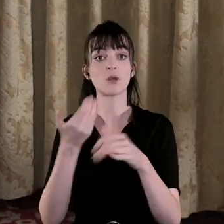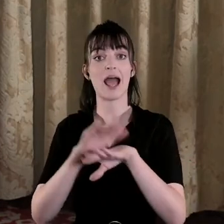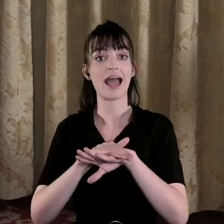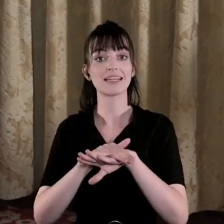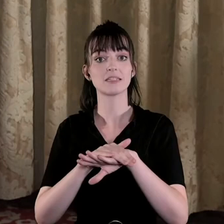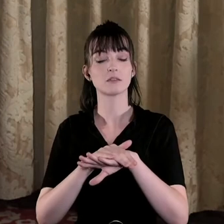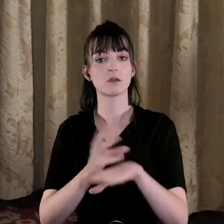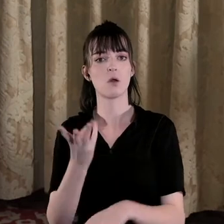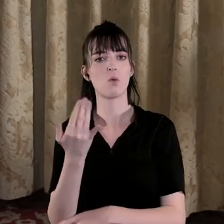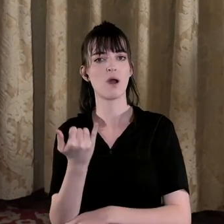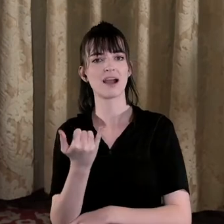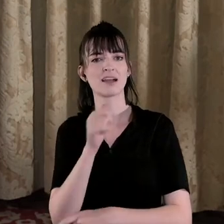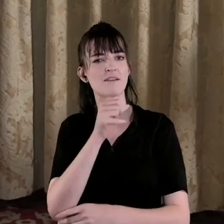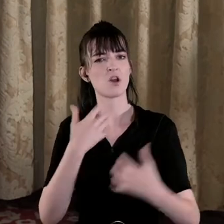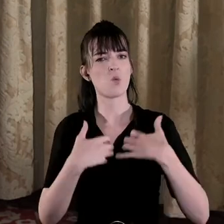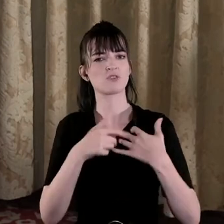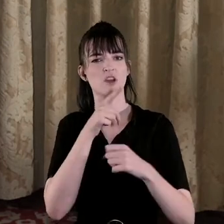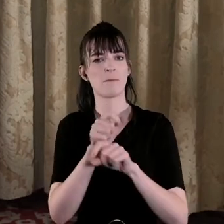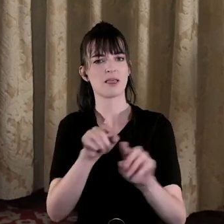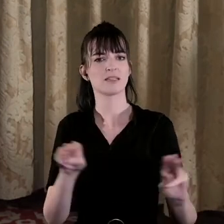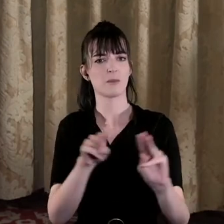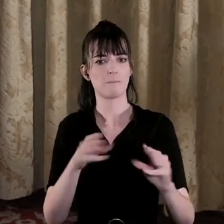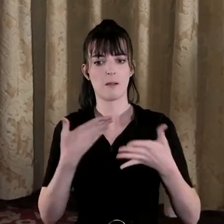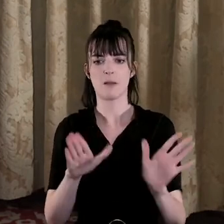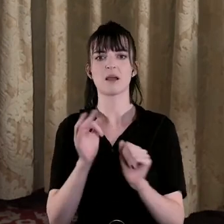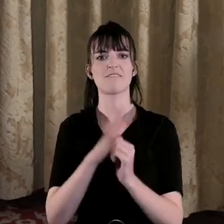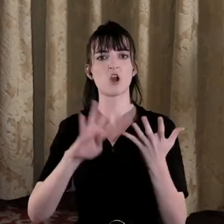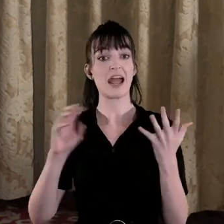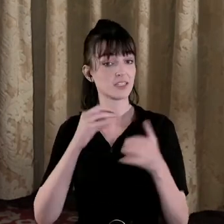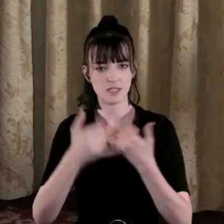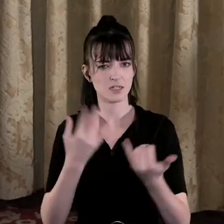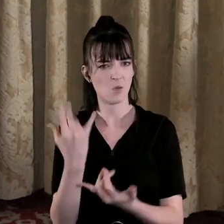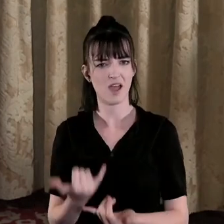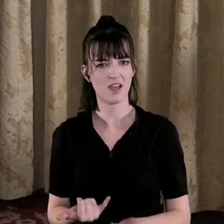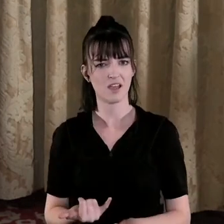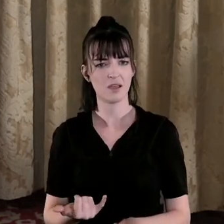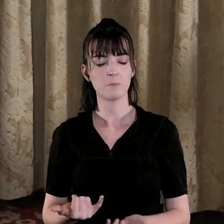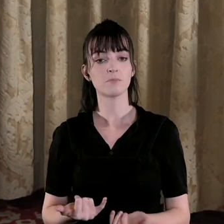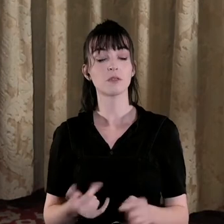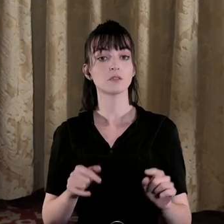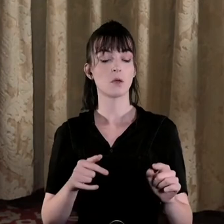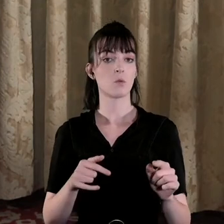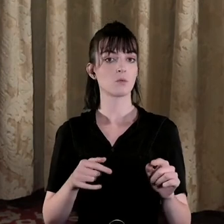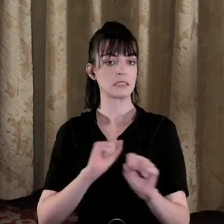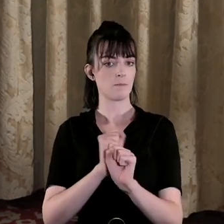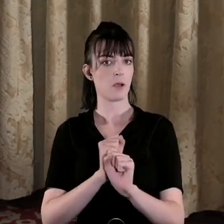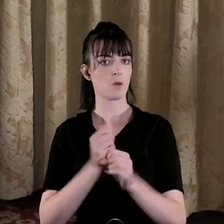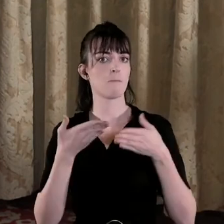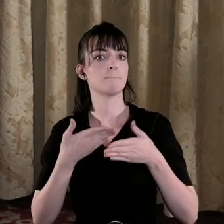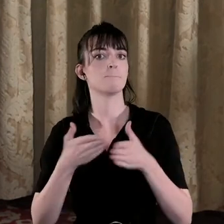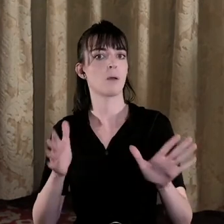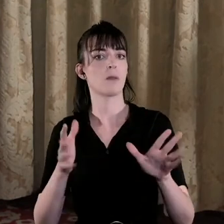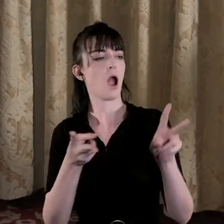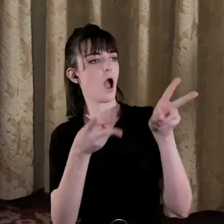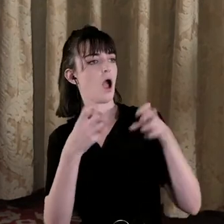in speaking about those people publicly for 90 years it's you know so it's to do with sort of public receptiveness to stories I think